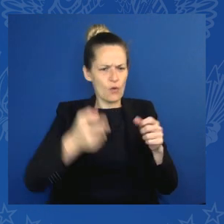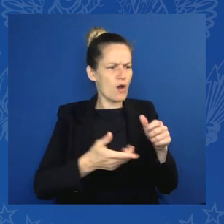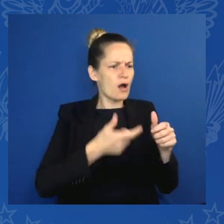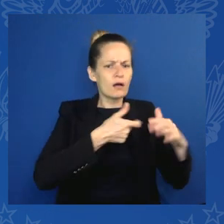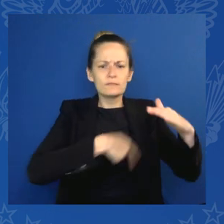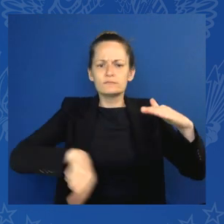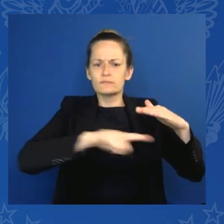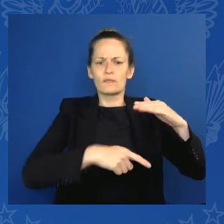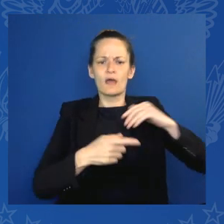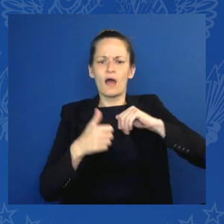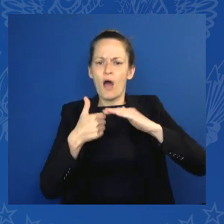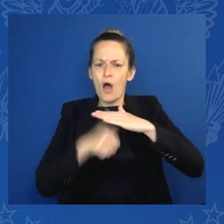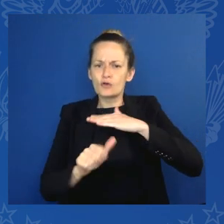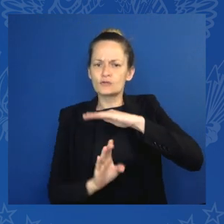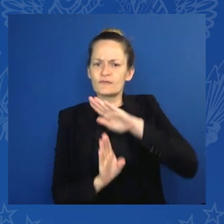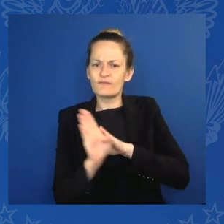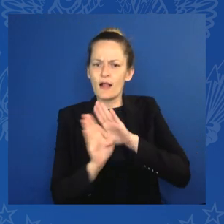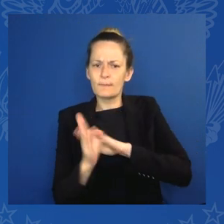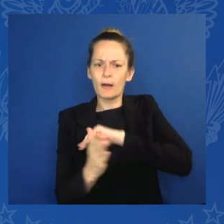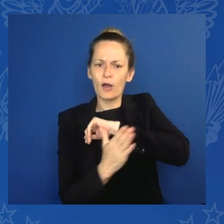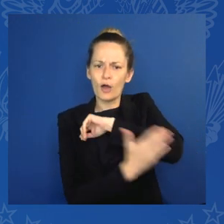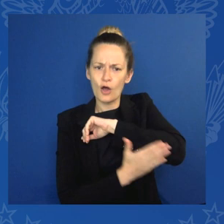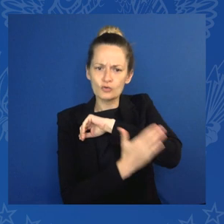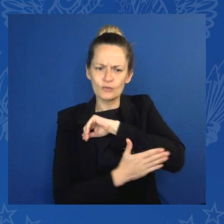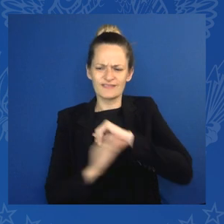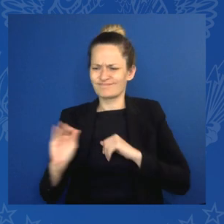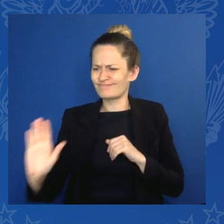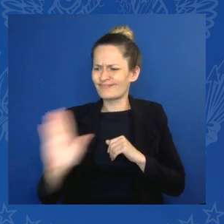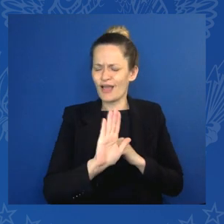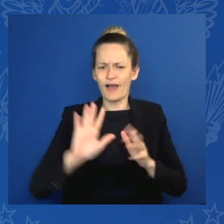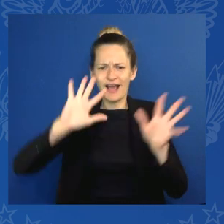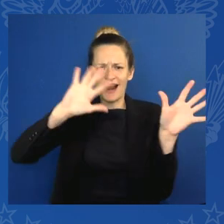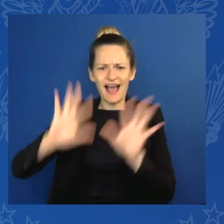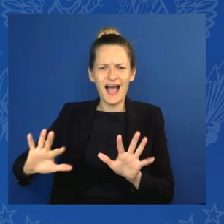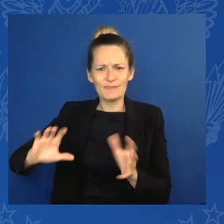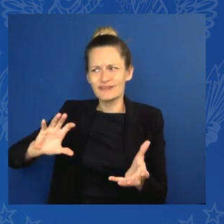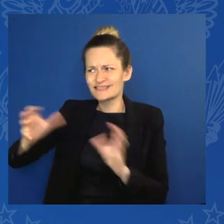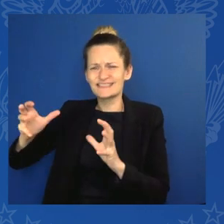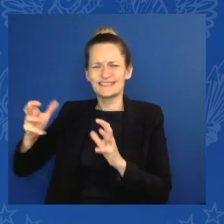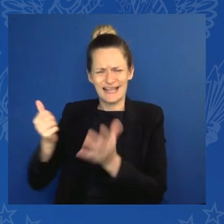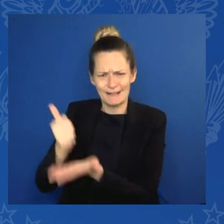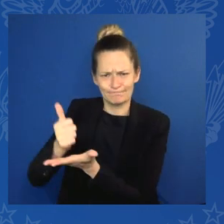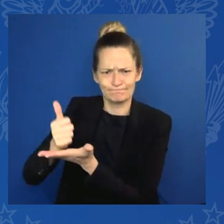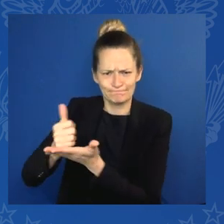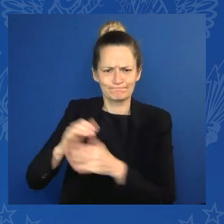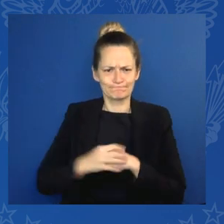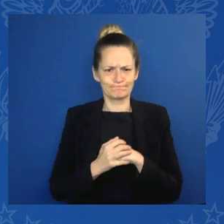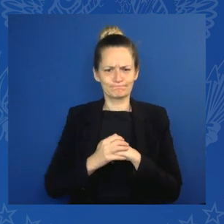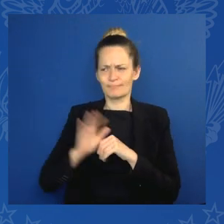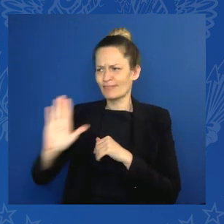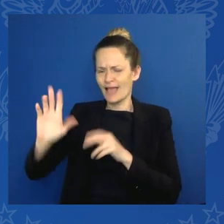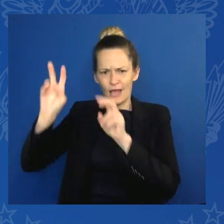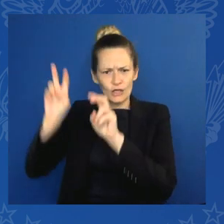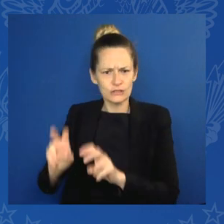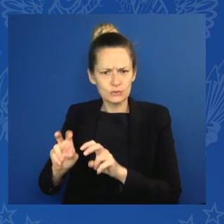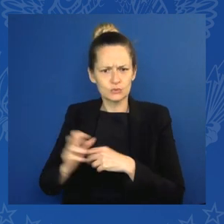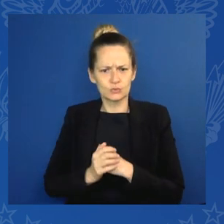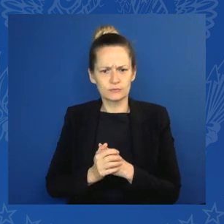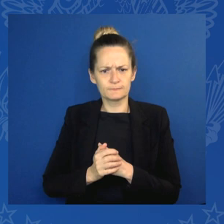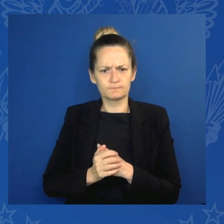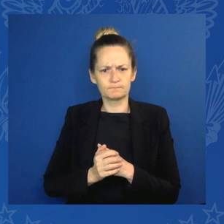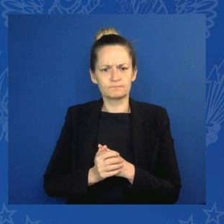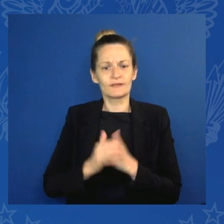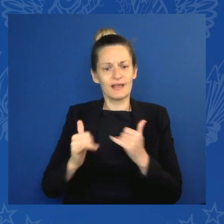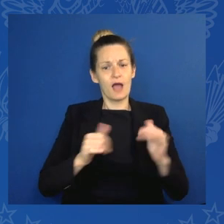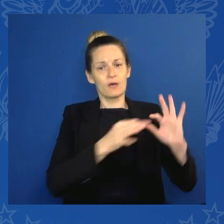The first GETP was launched with South Africa at COP26. I am